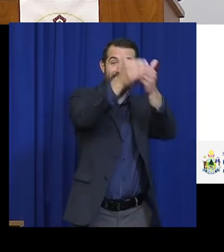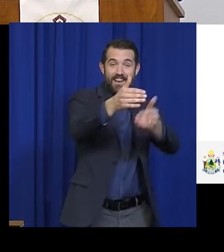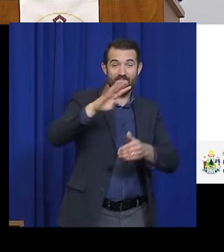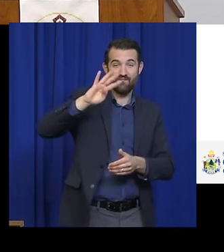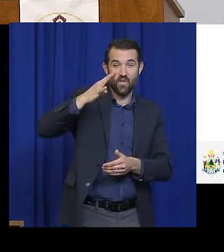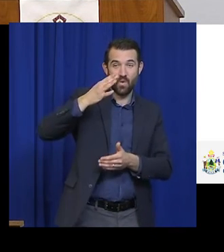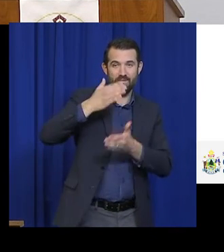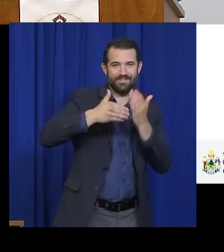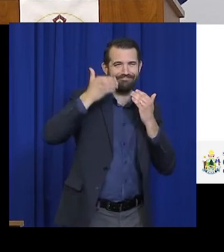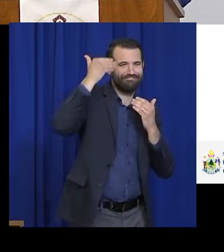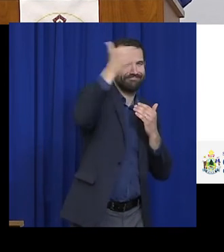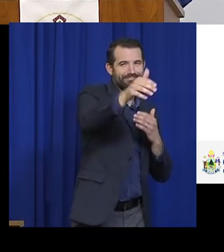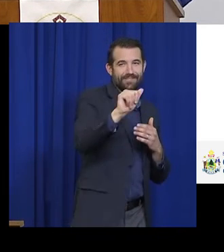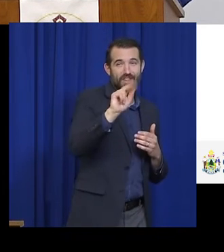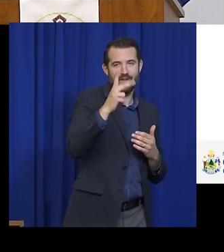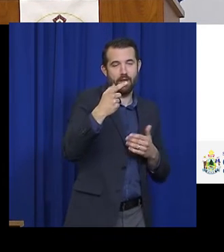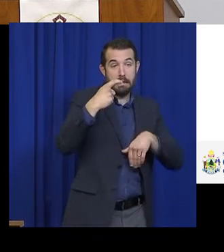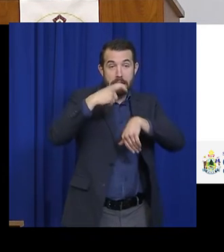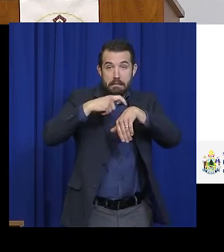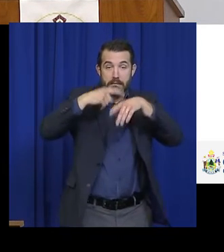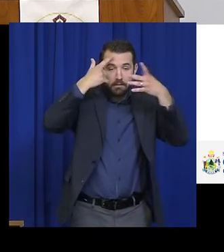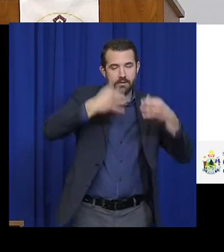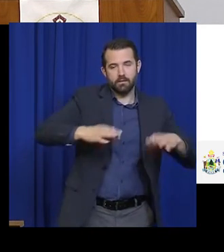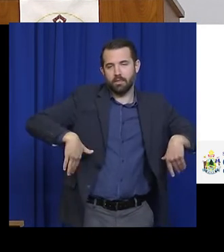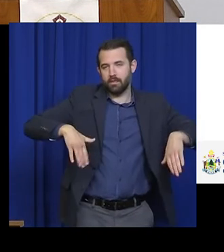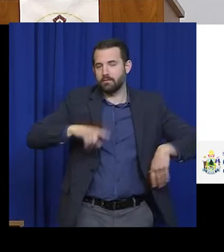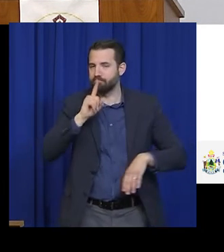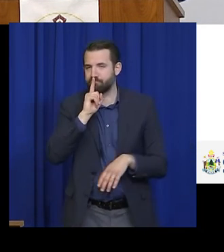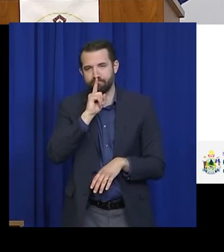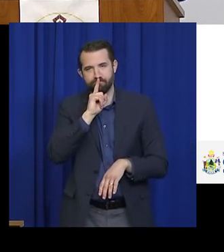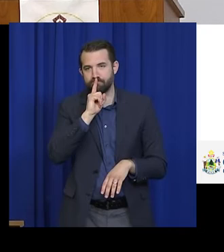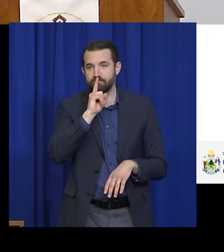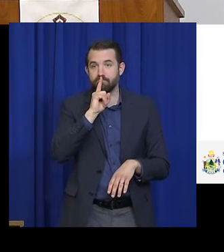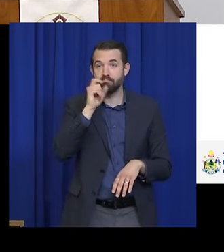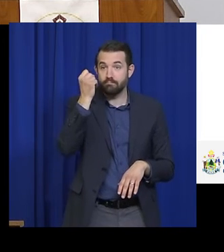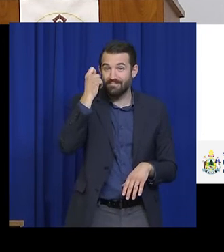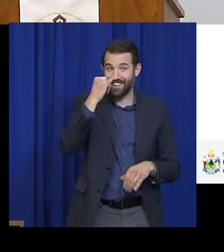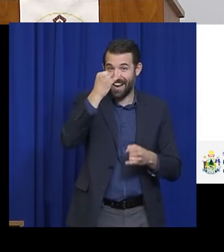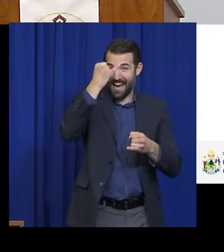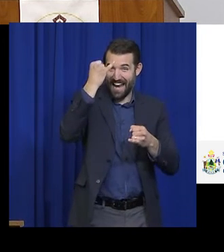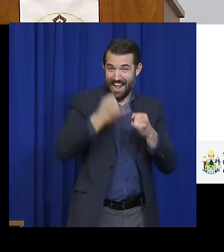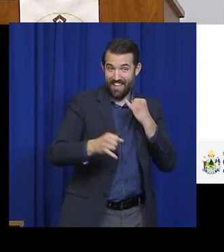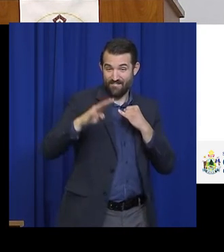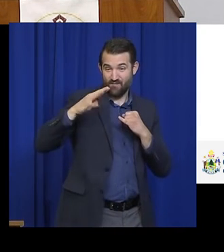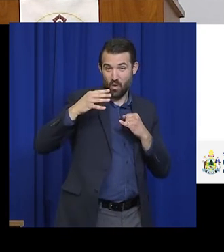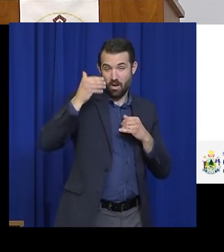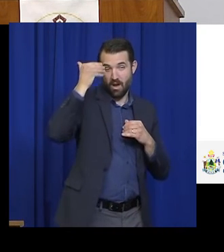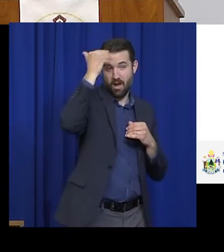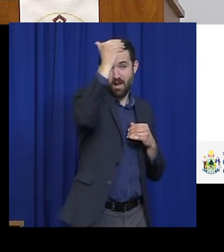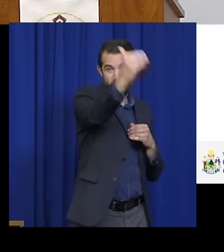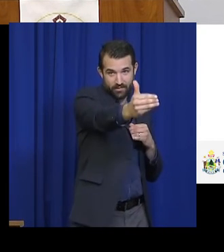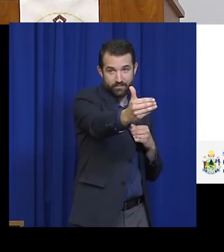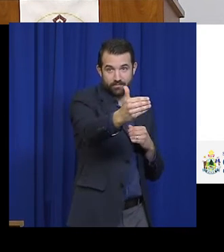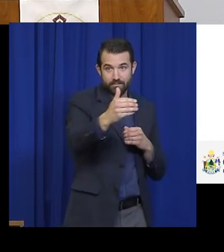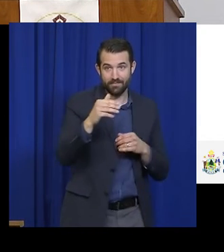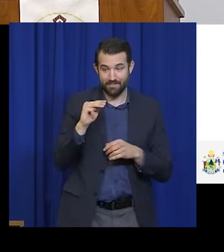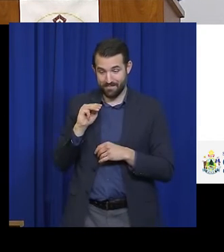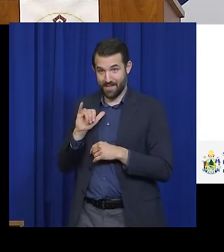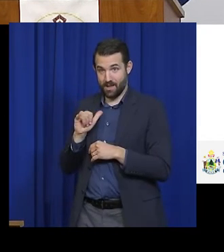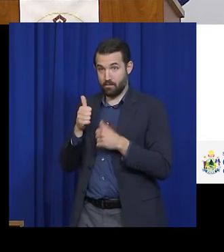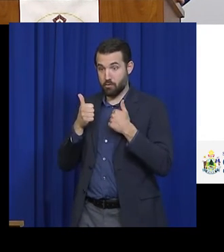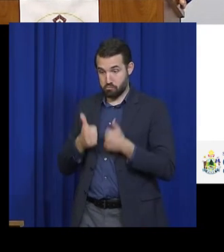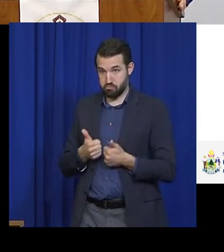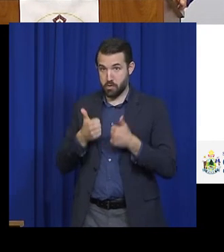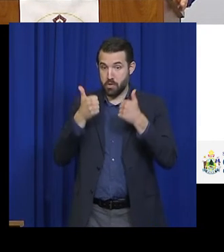for stage 4 at this point. However, this last stage contemplates, if all goes well, lifting